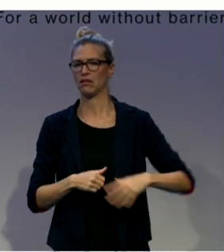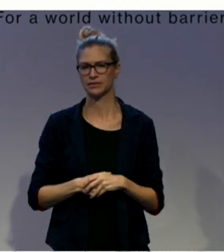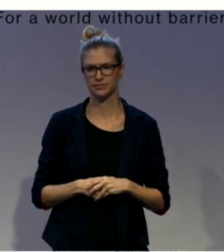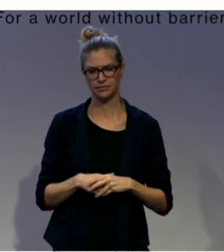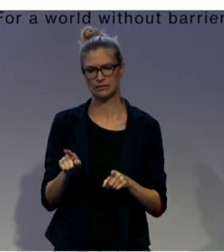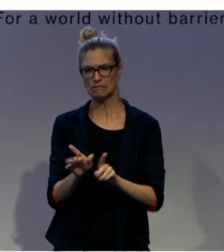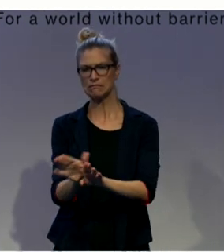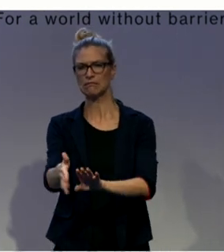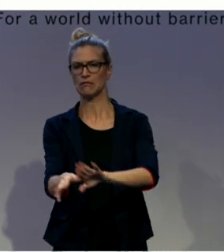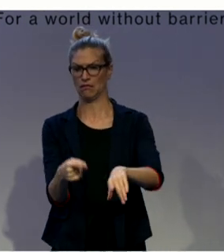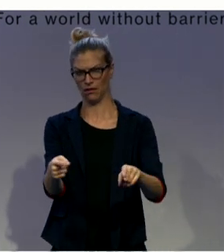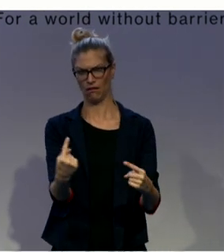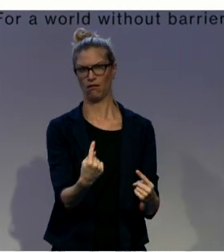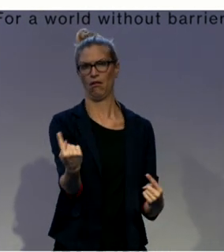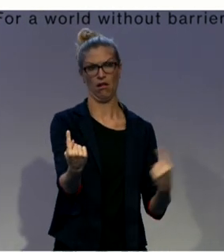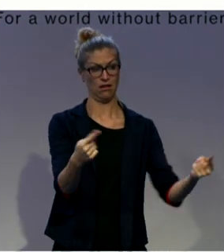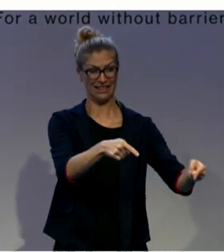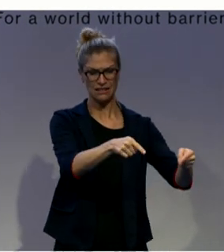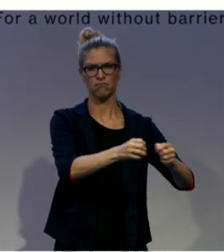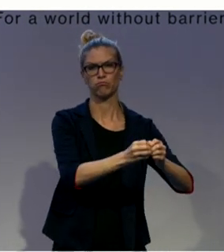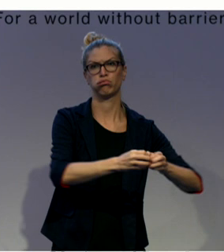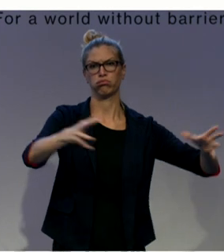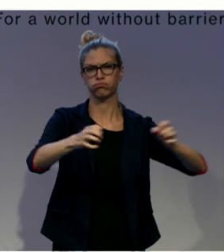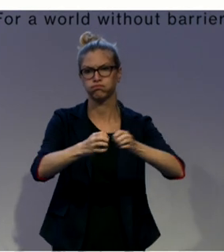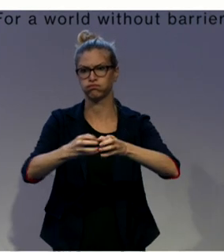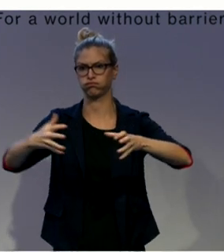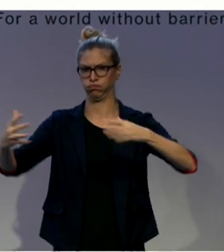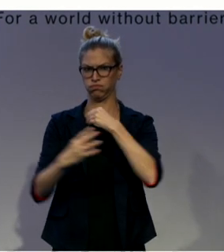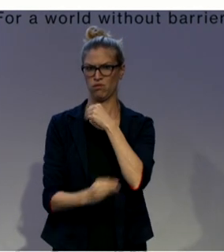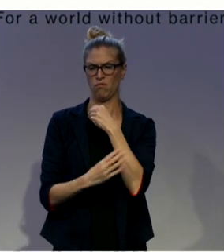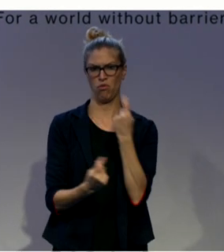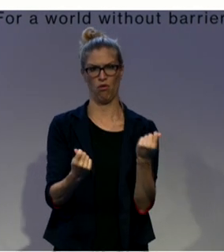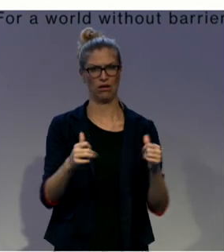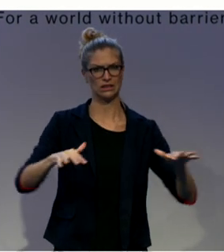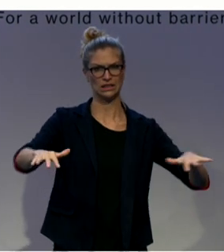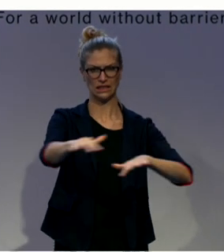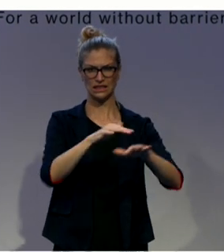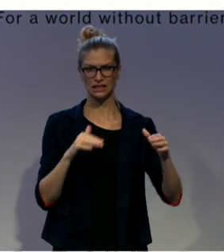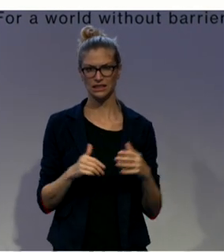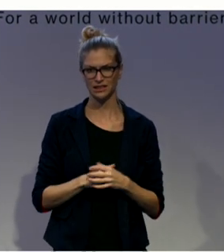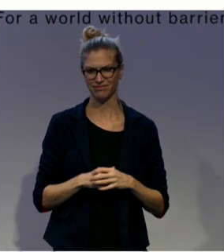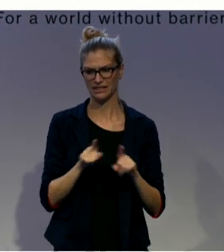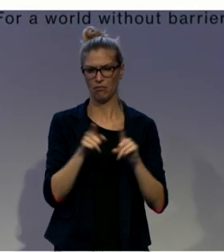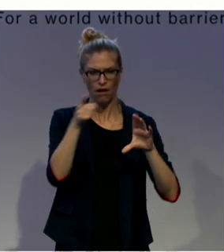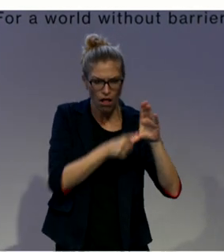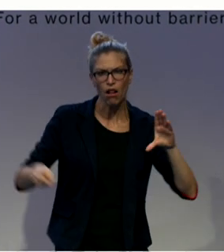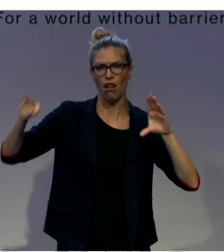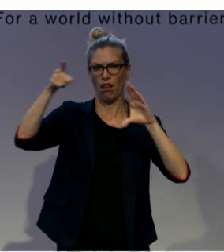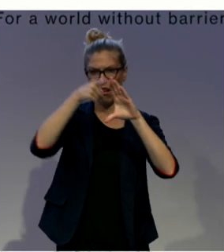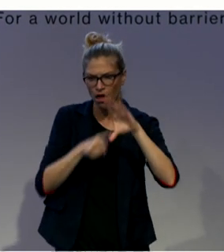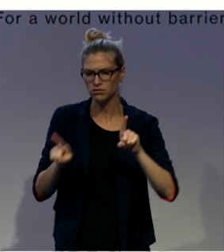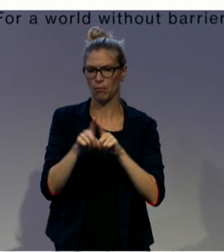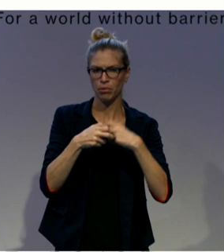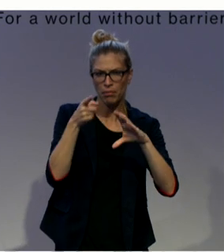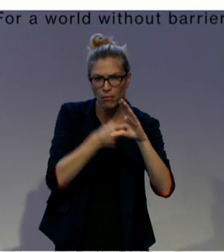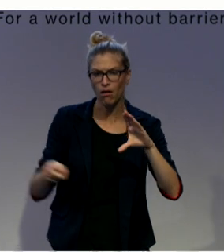the isolation perpetuates itself. As the cycle begins in childhood, young people with and without disabilities